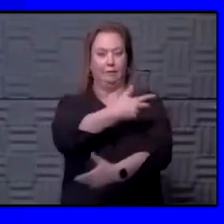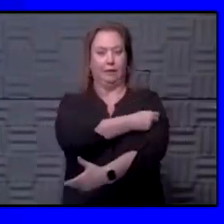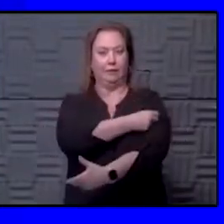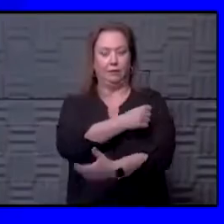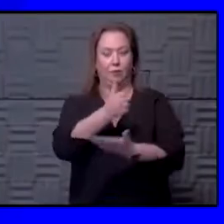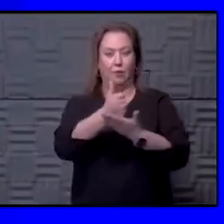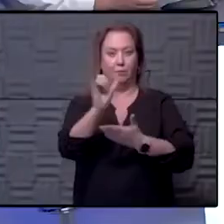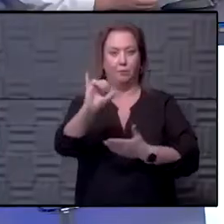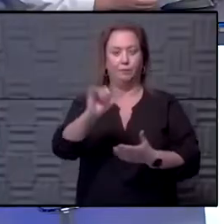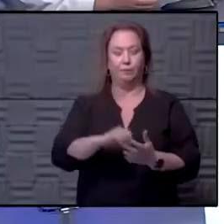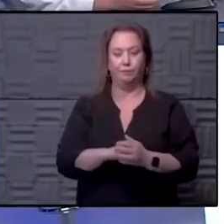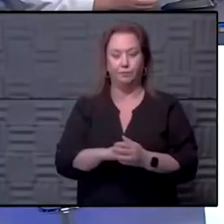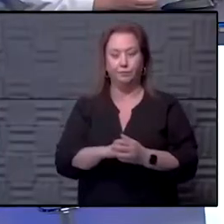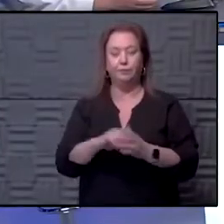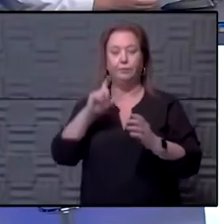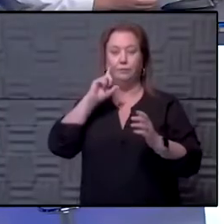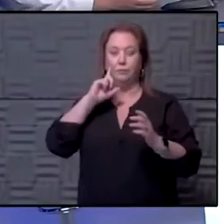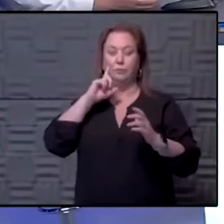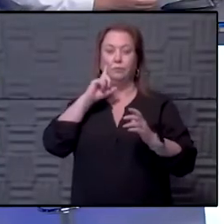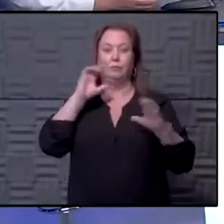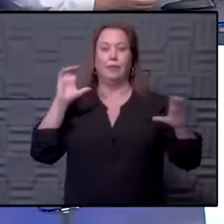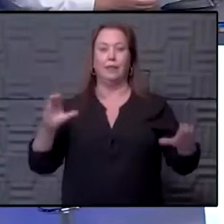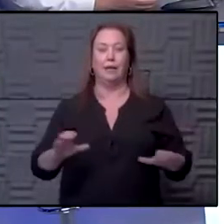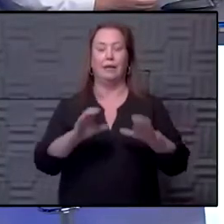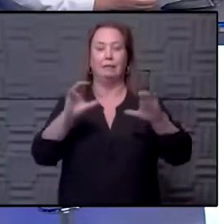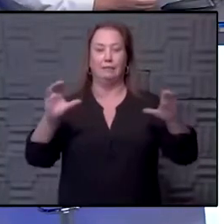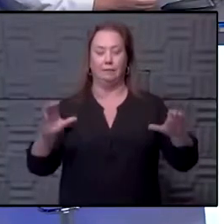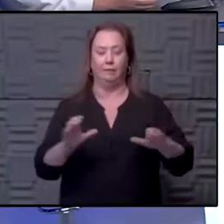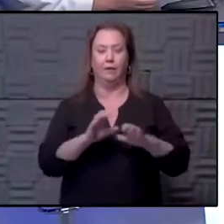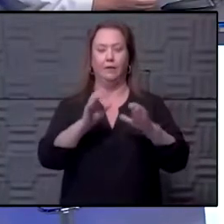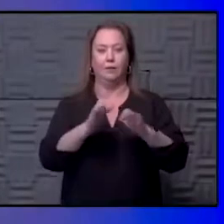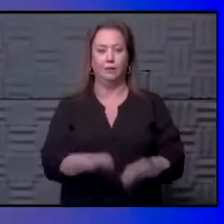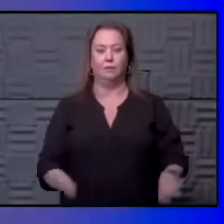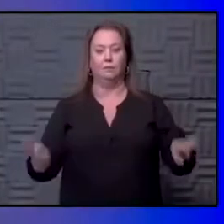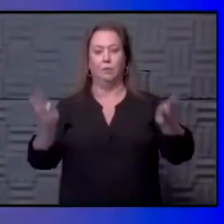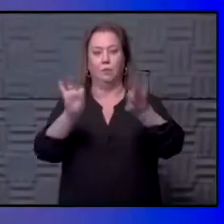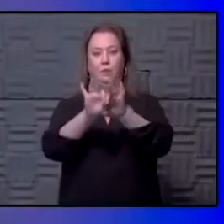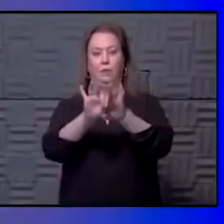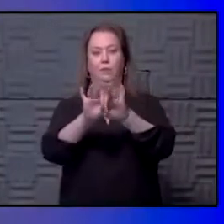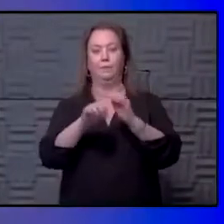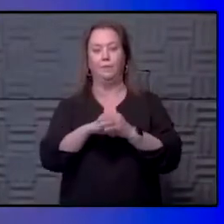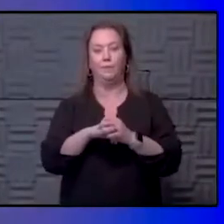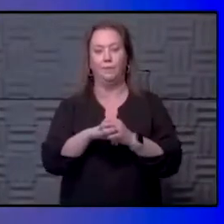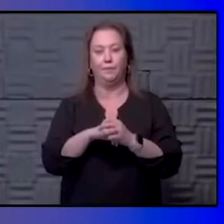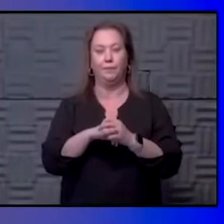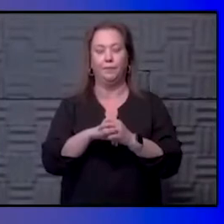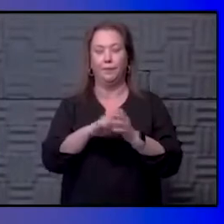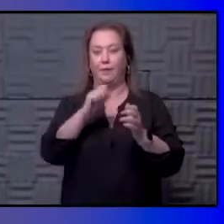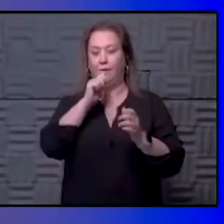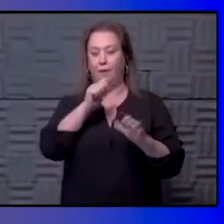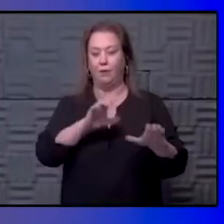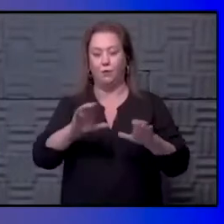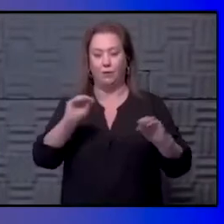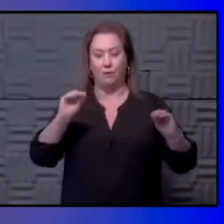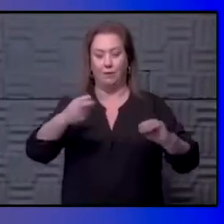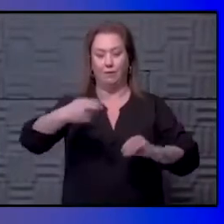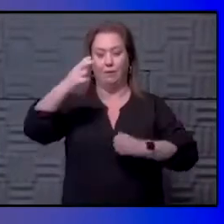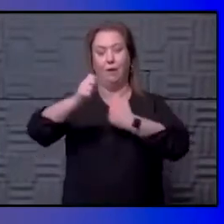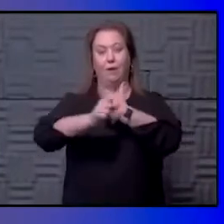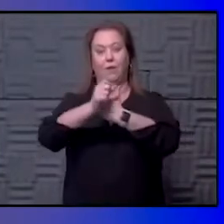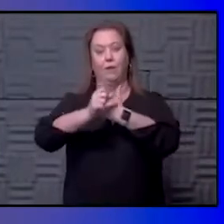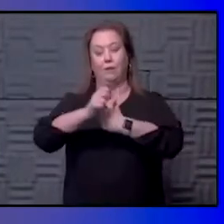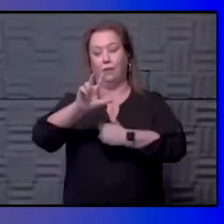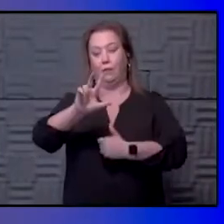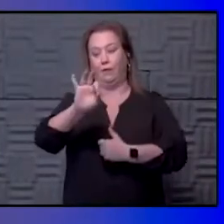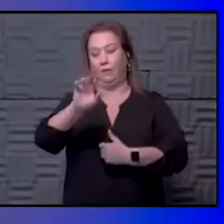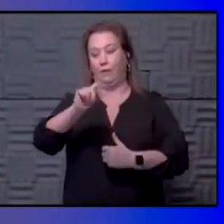will help also. Yeah, I think the context of the activities being performed is also incredibly important. If you're not doing anything of high risk, three feet